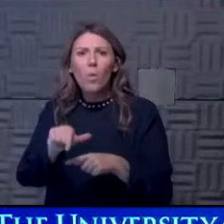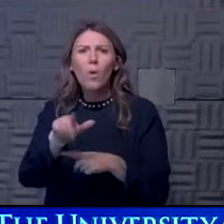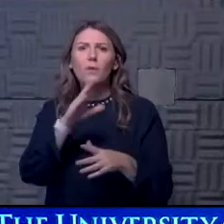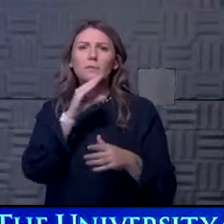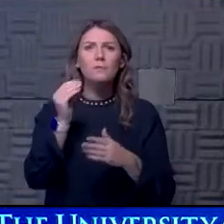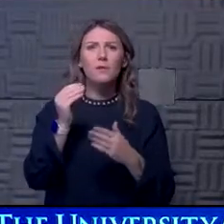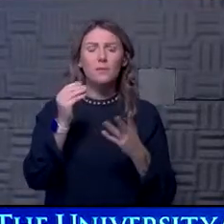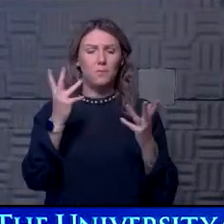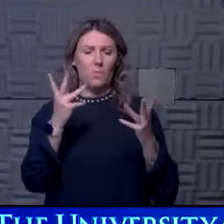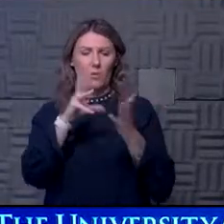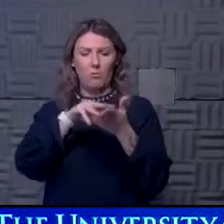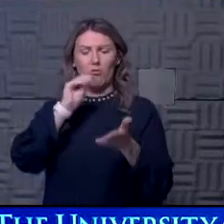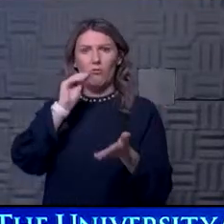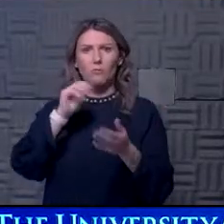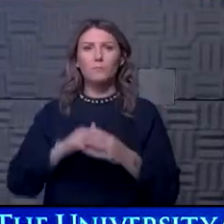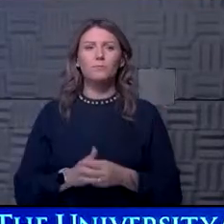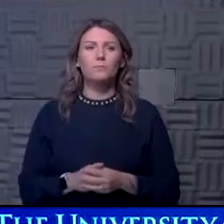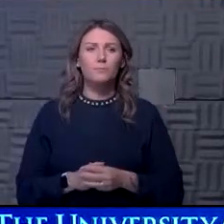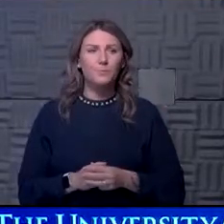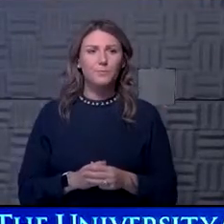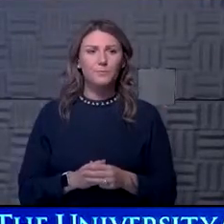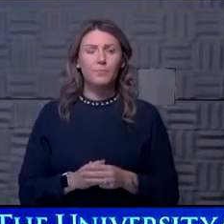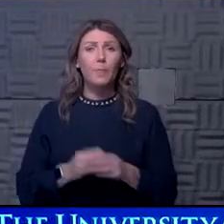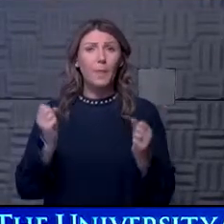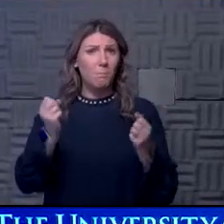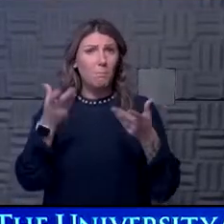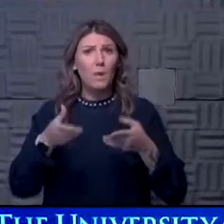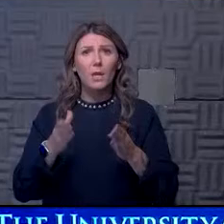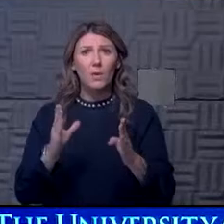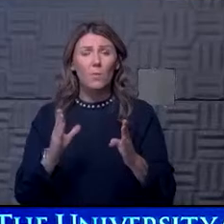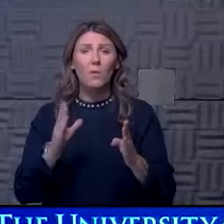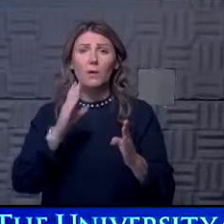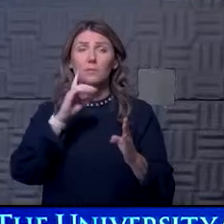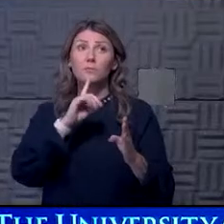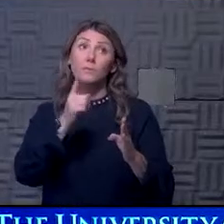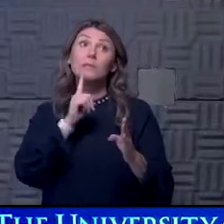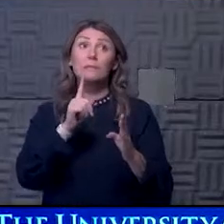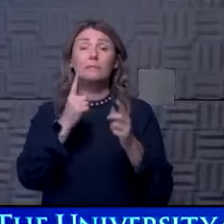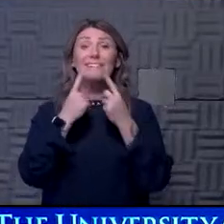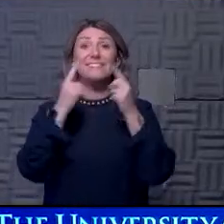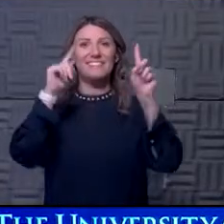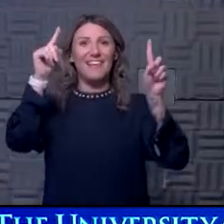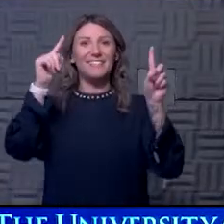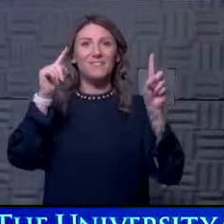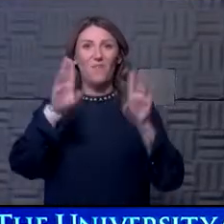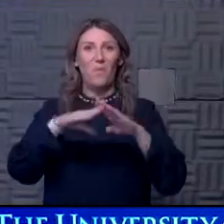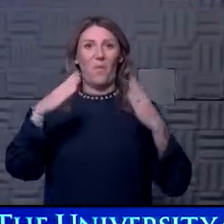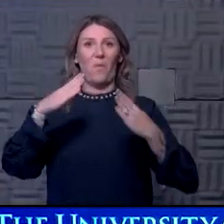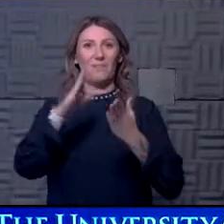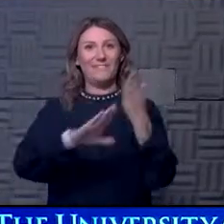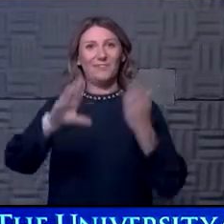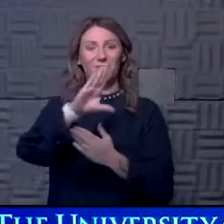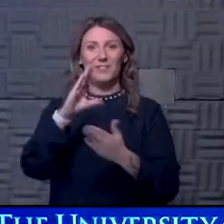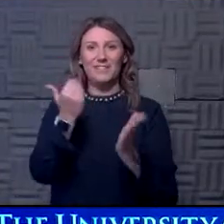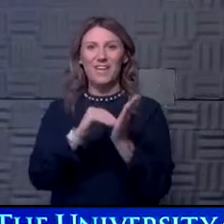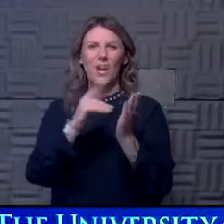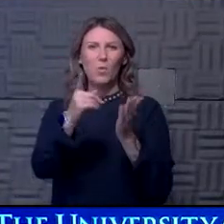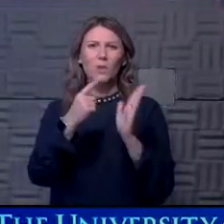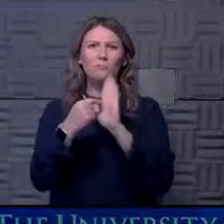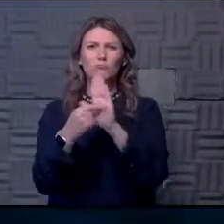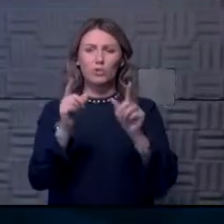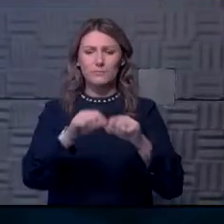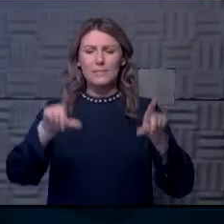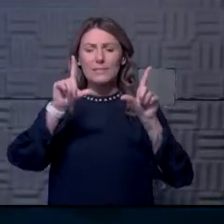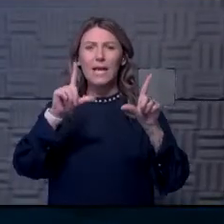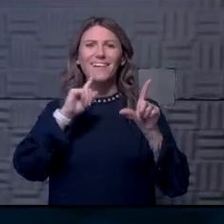what I think has been in many ways a successful return to campus, I wanted to share a couple of slides to sort of tee